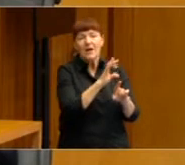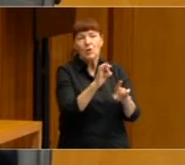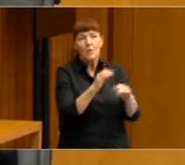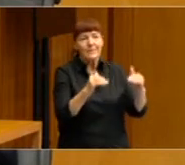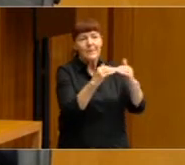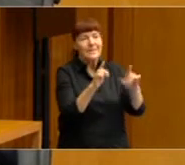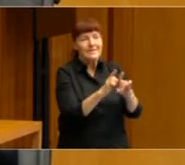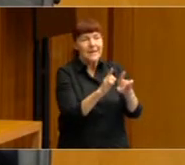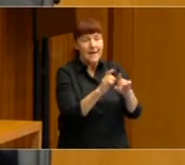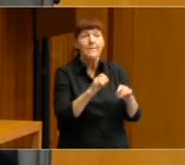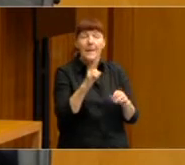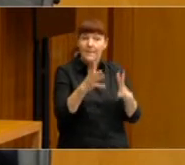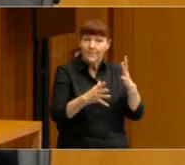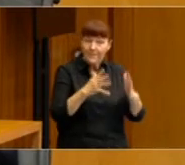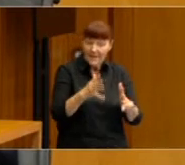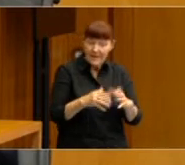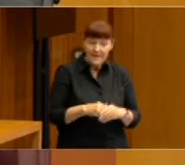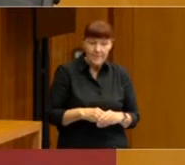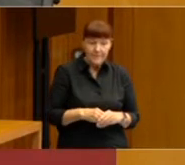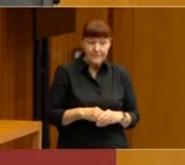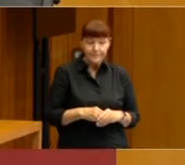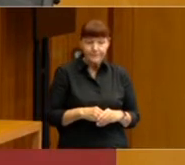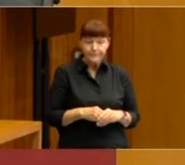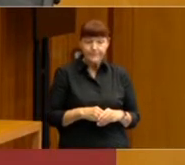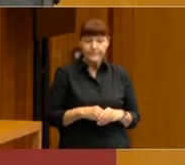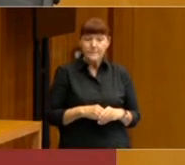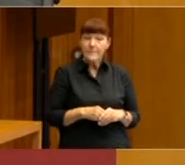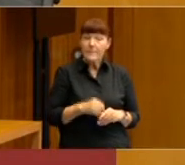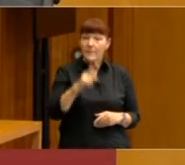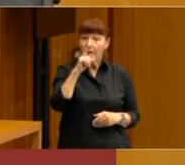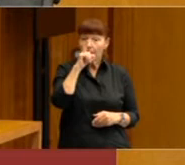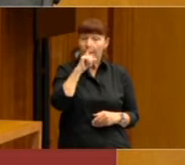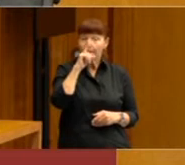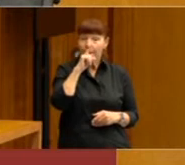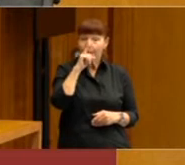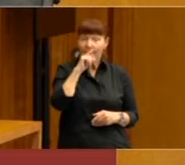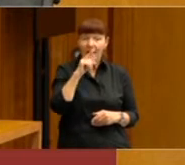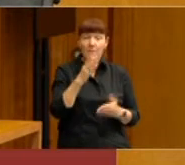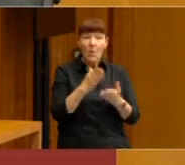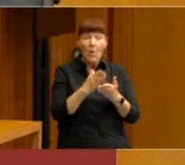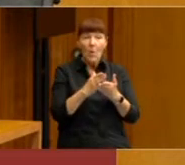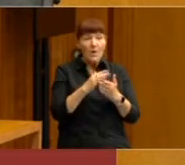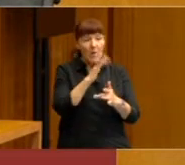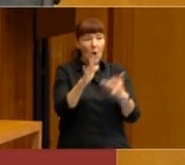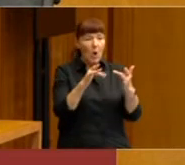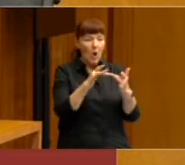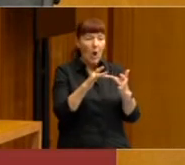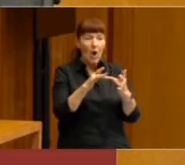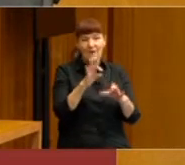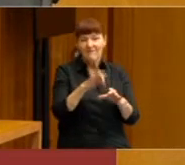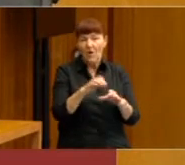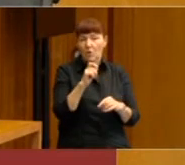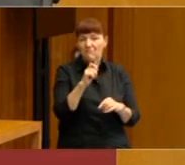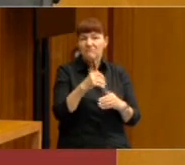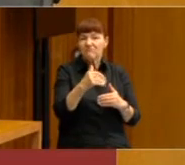But what it does mean, I think, is that people will be moving towards electronic voting at some point, where they will